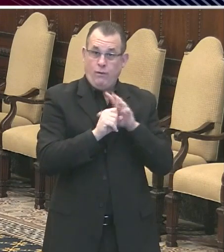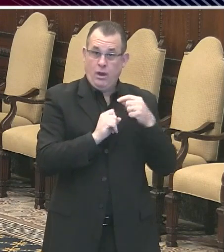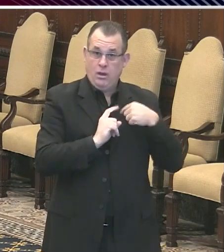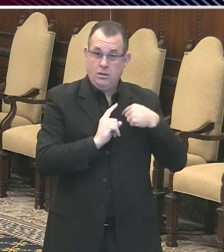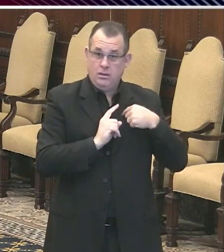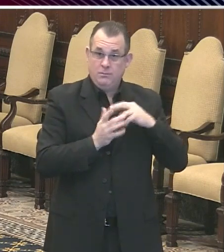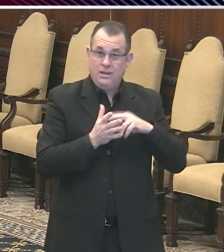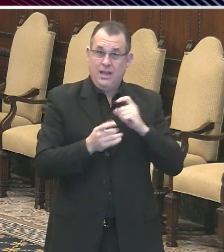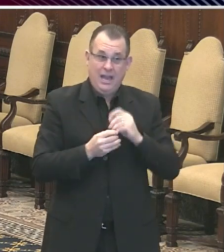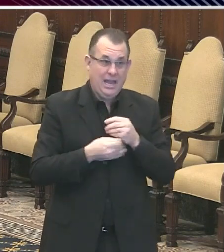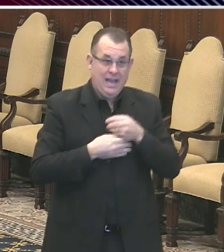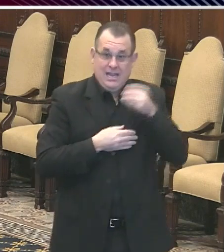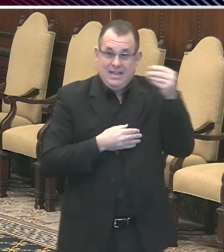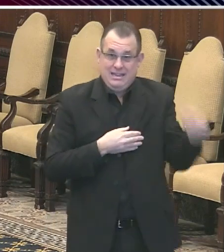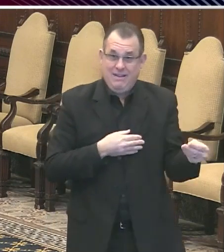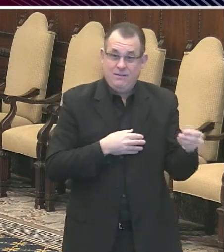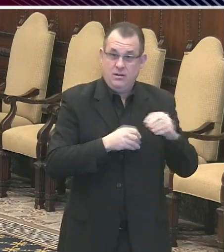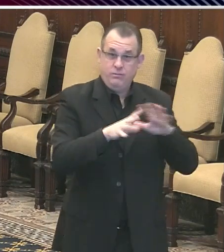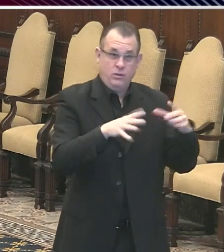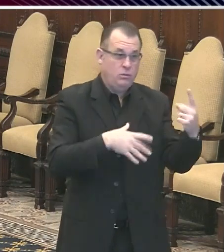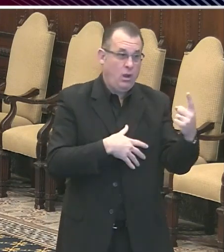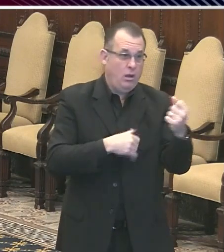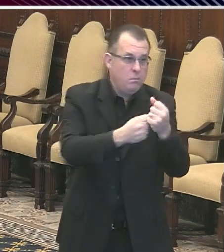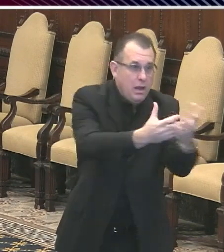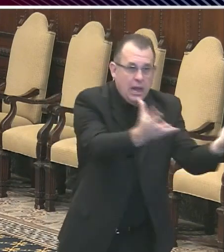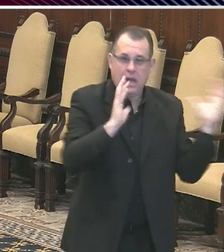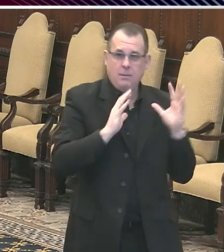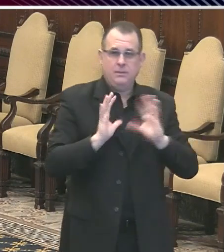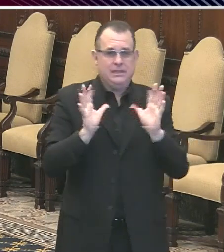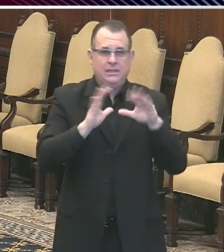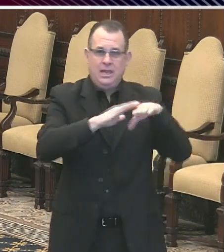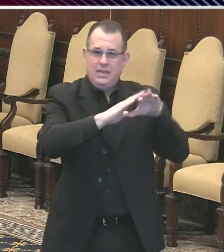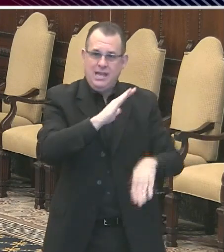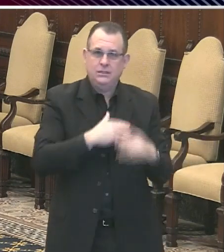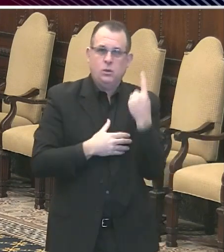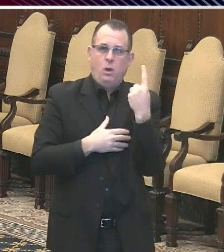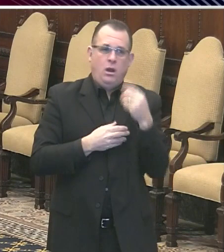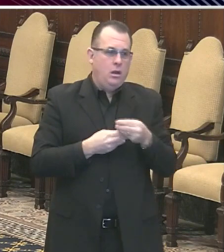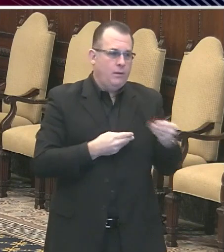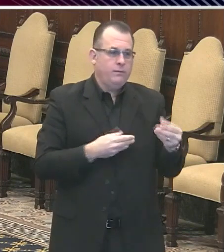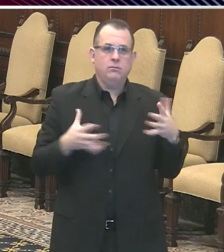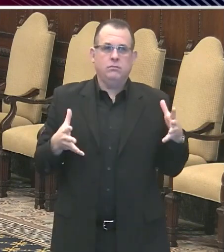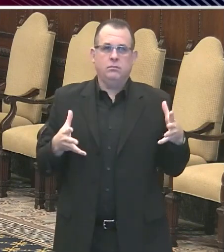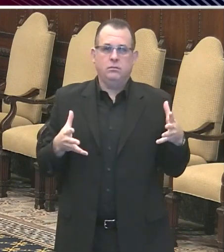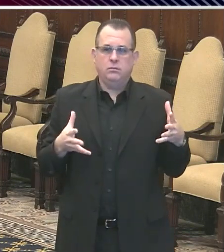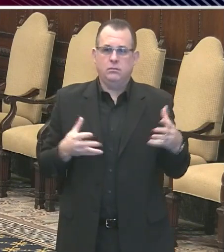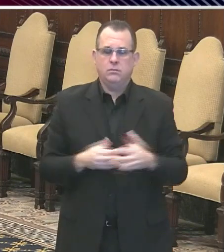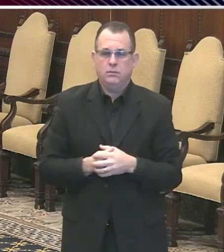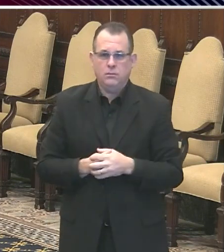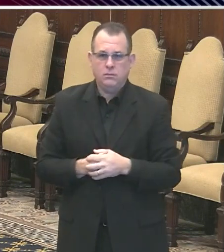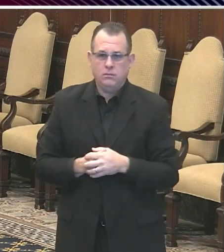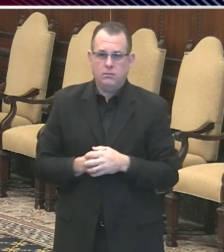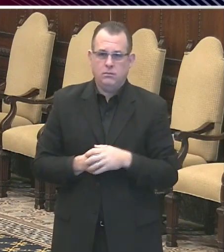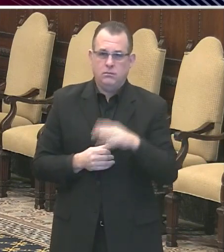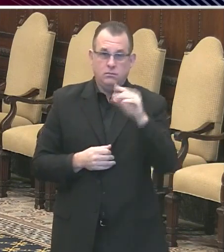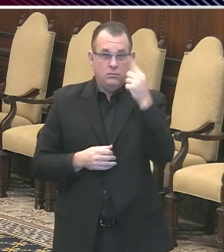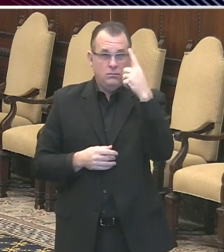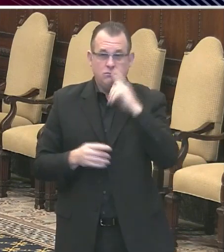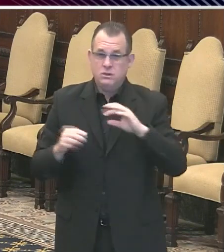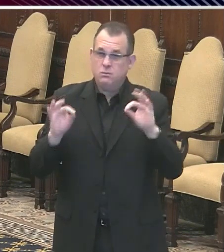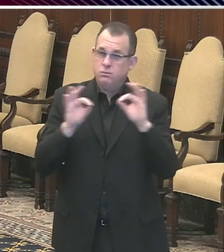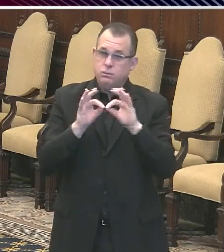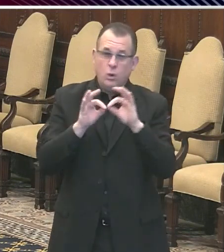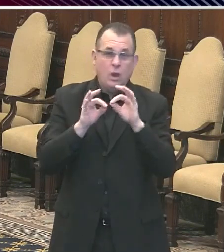infection. Now, the testing we're doing isn't responsible for the success. It's the social distancing that we're doing that's responsible for the